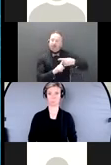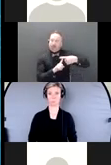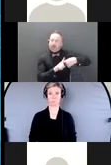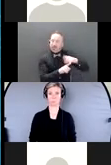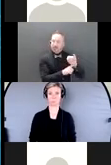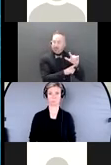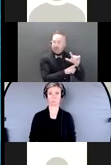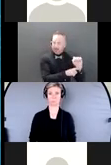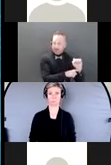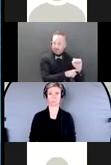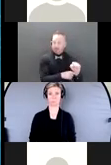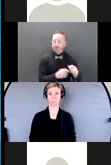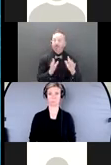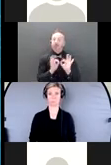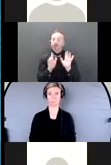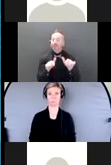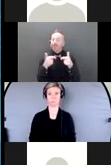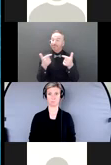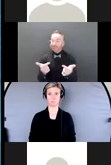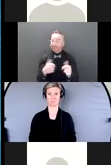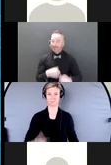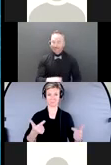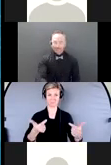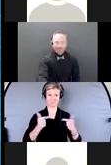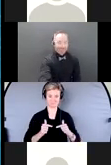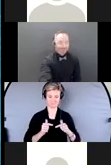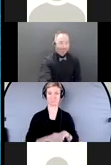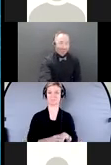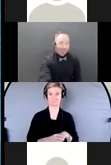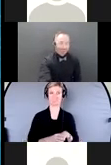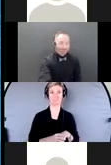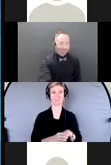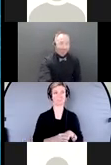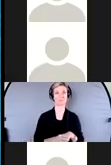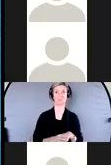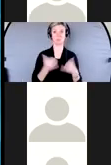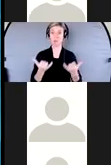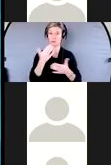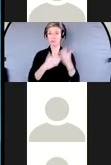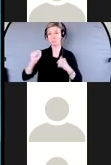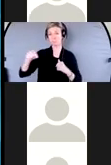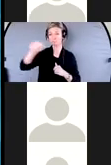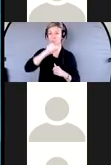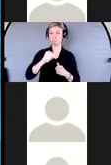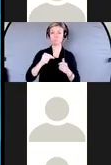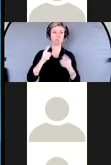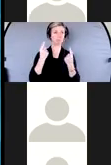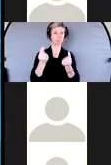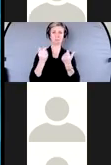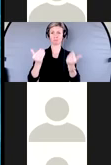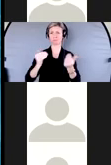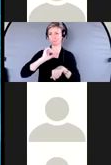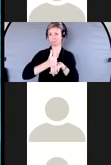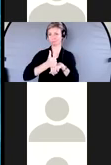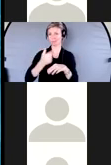As I mentioned before, some firms are placing temporary holds today in circumstances of suspected financial exploitation